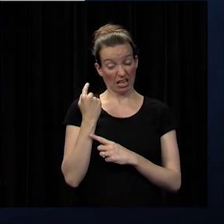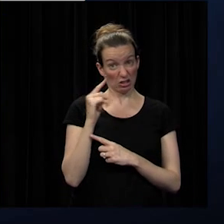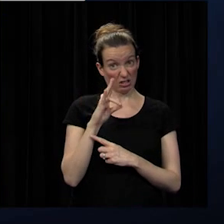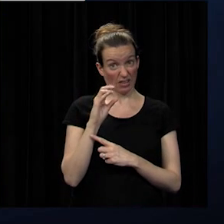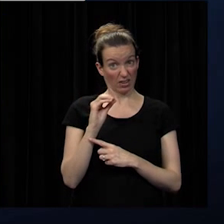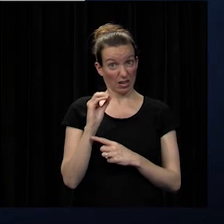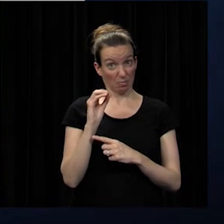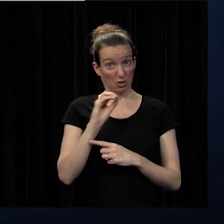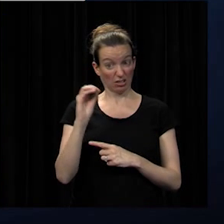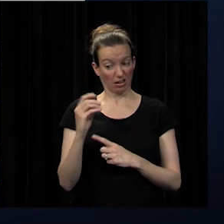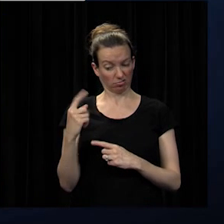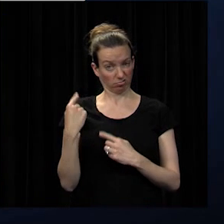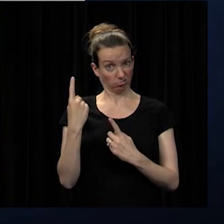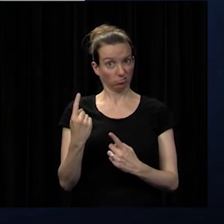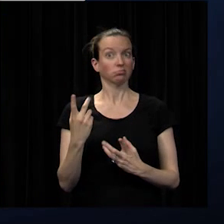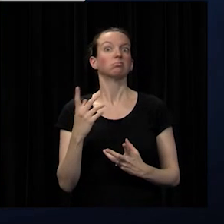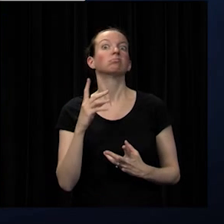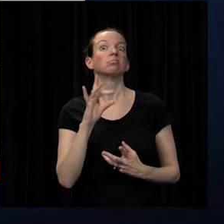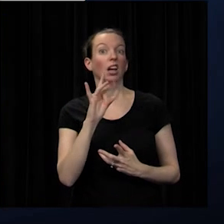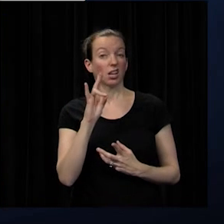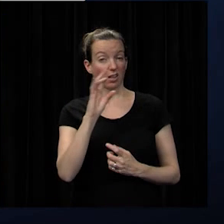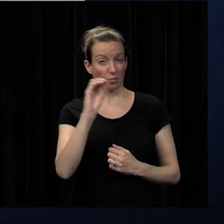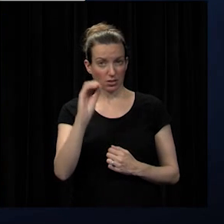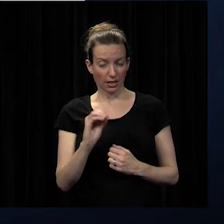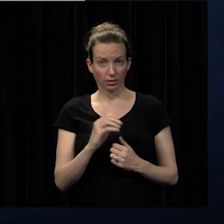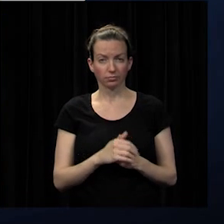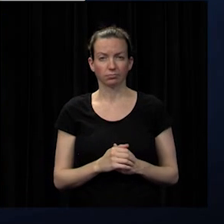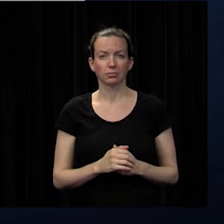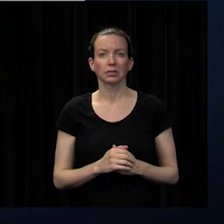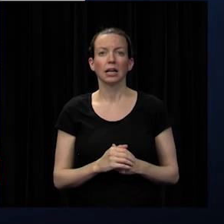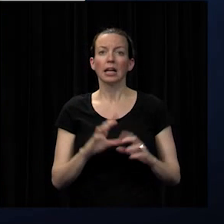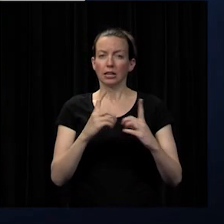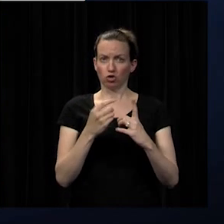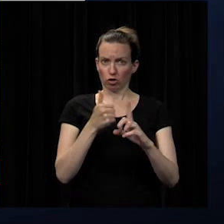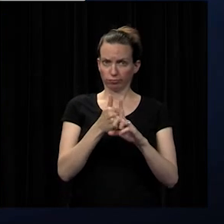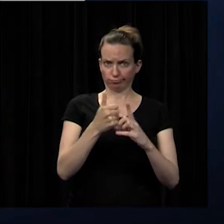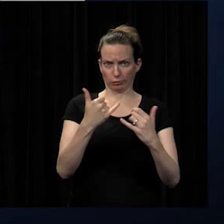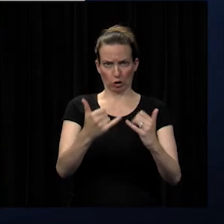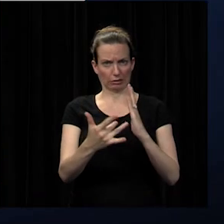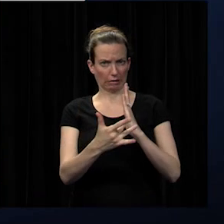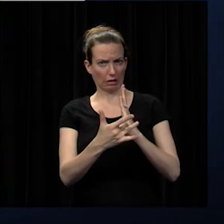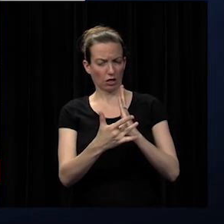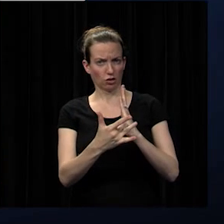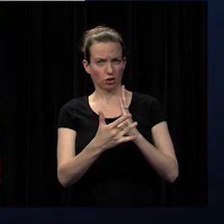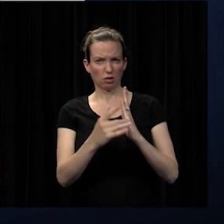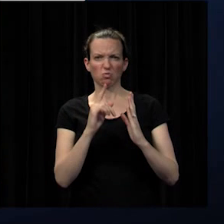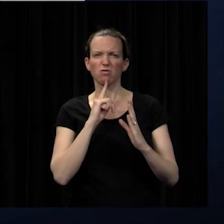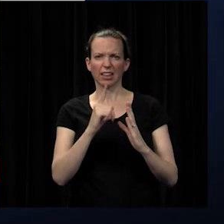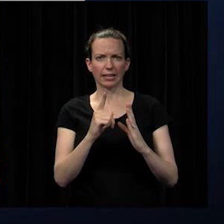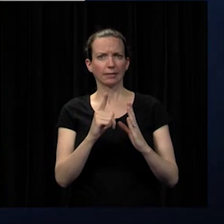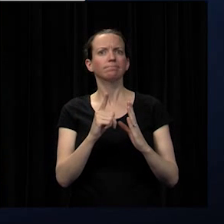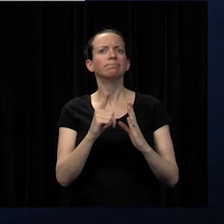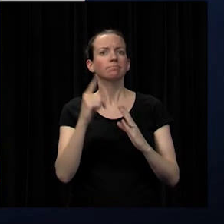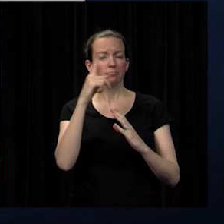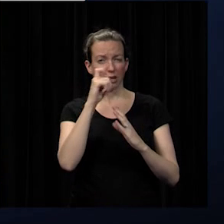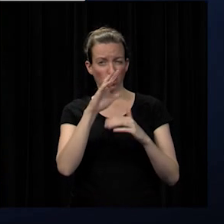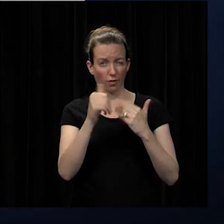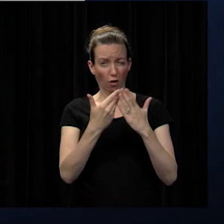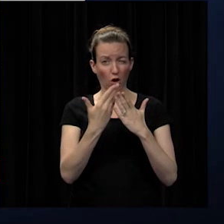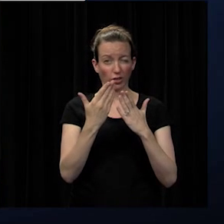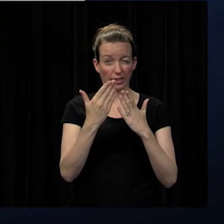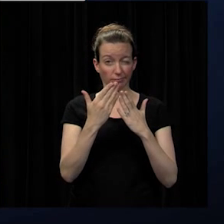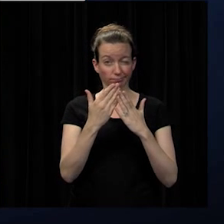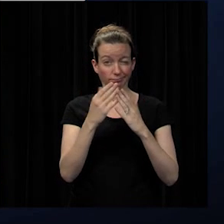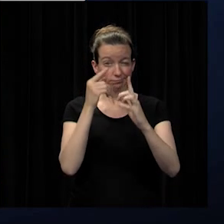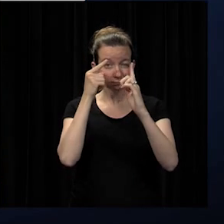and the district has up-to-date technology and of course that has a lot to do with a lot of the initiatives that you have supported as the board